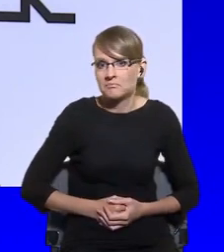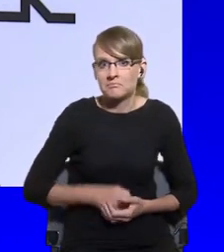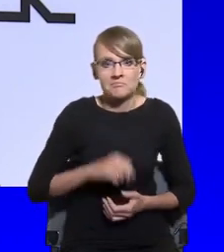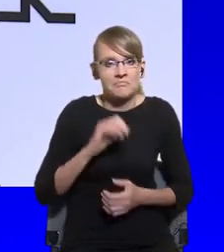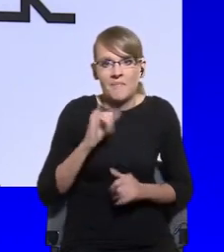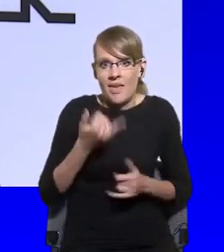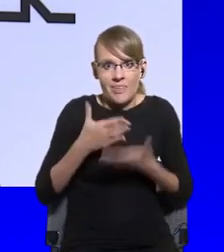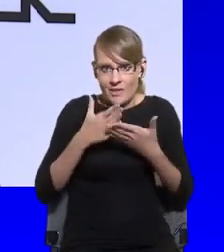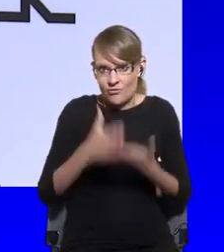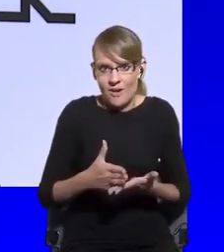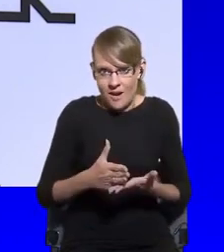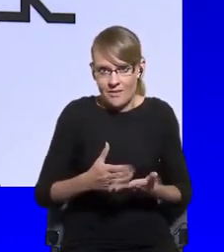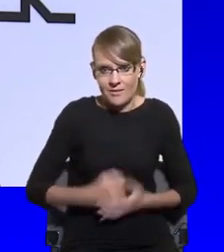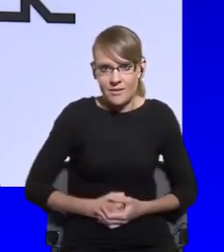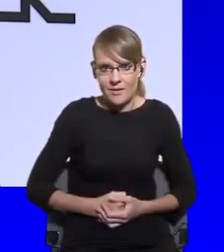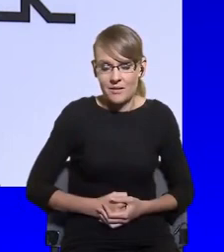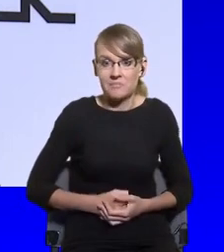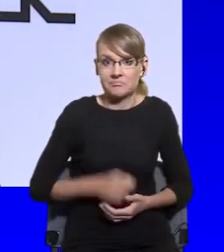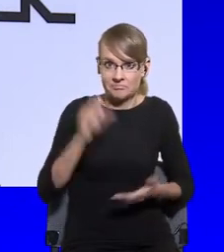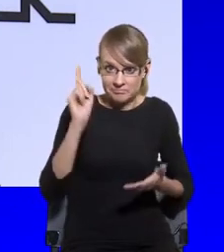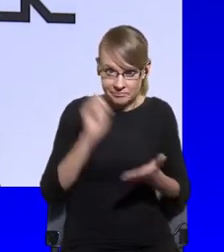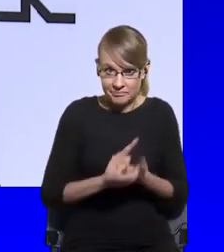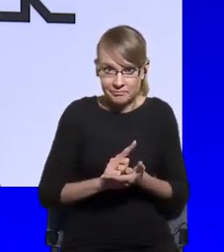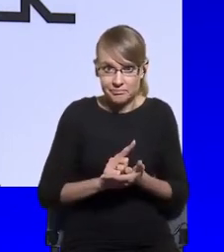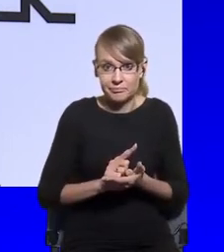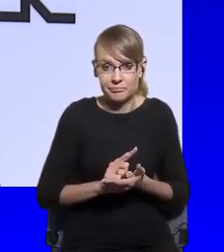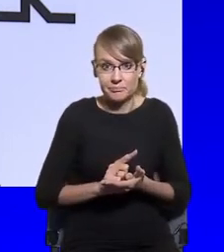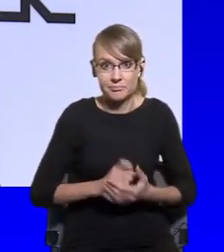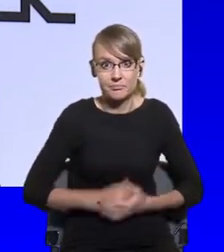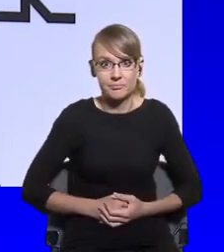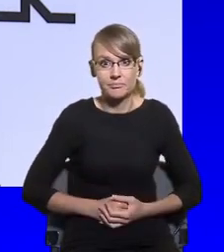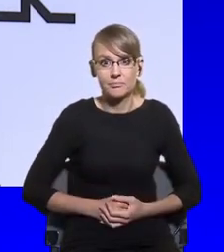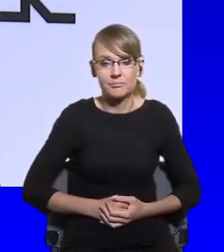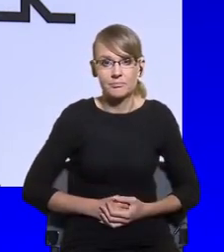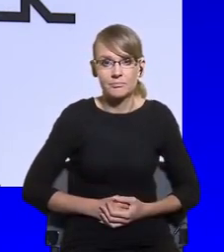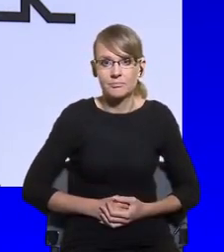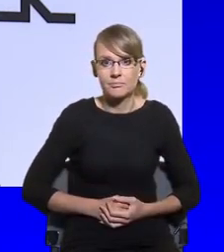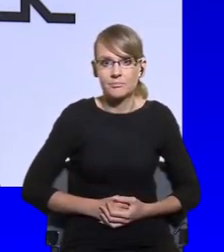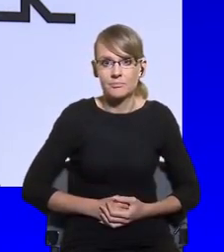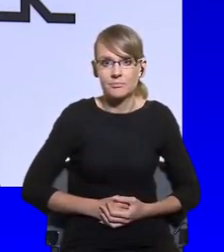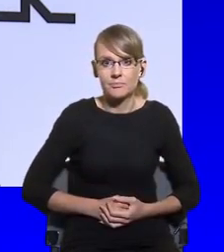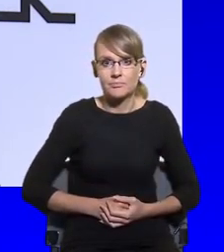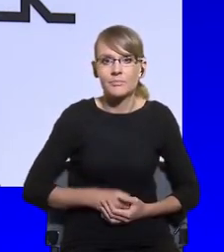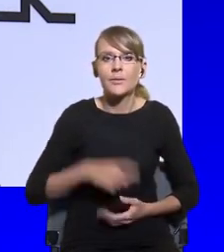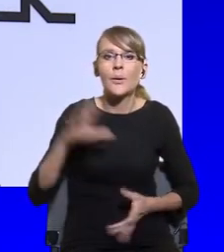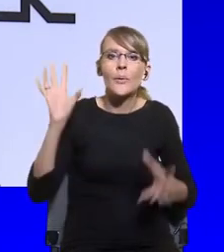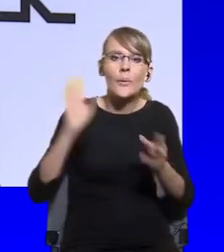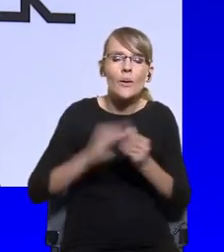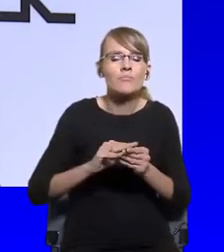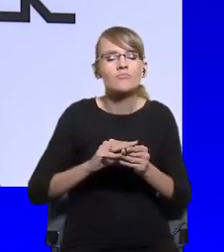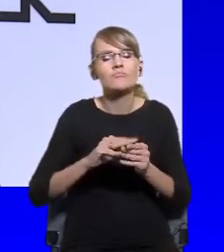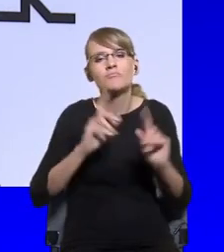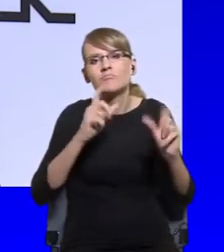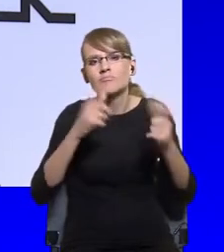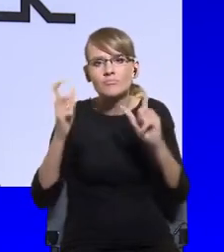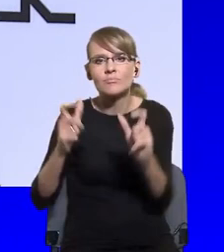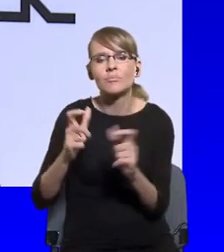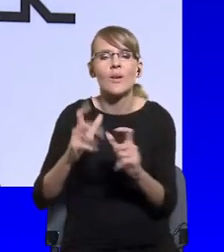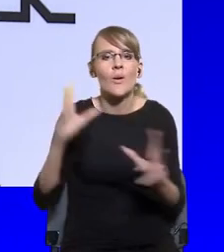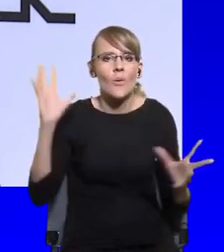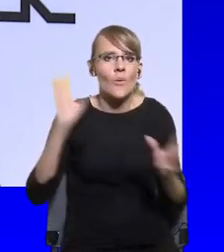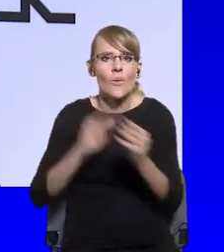doable with what we've gone through over the last decade, basically? And perhaps I would